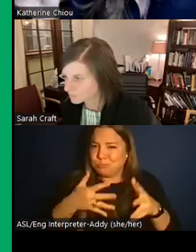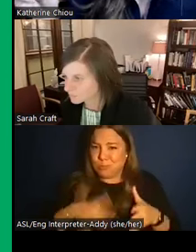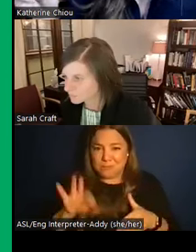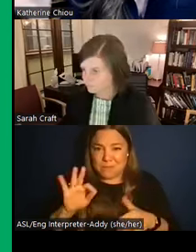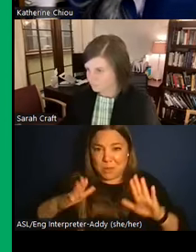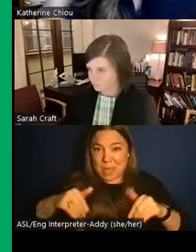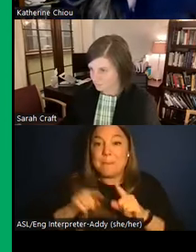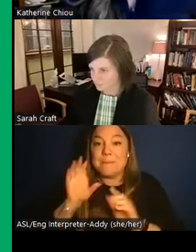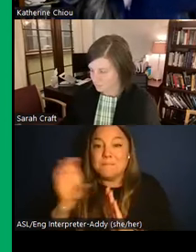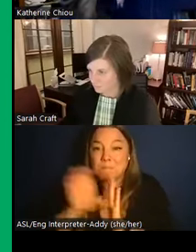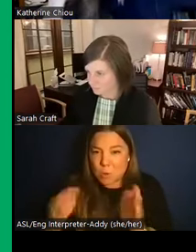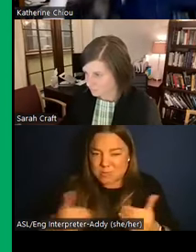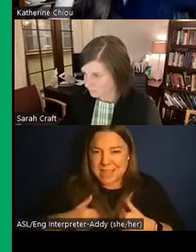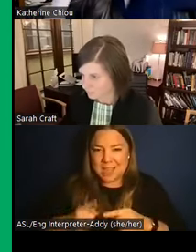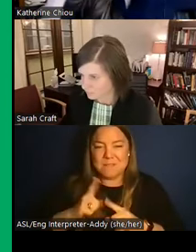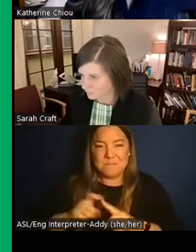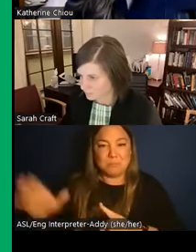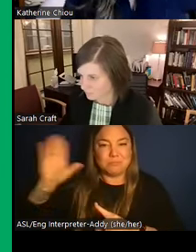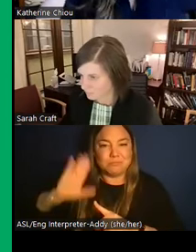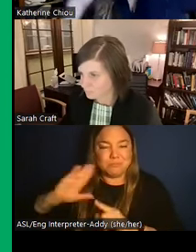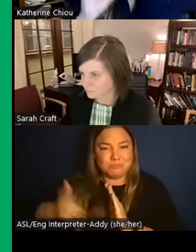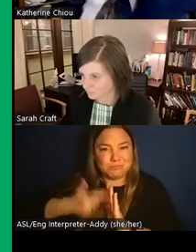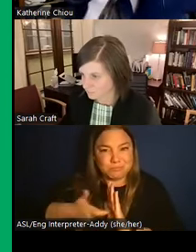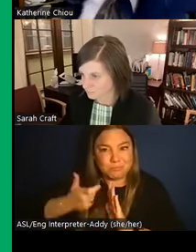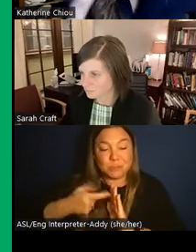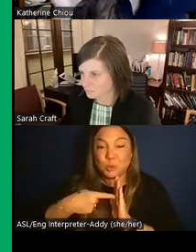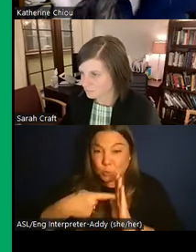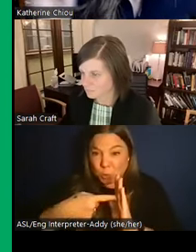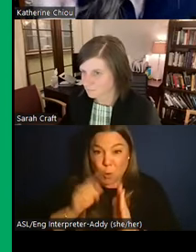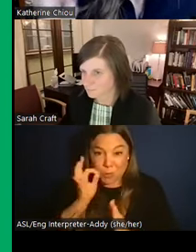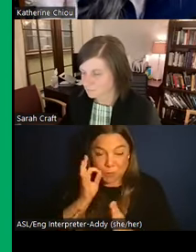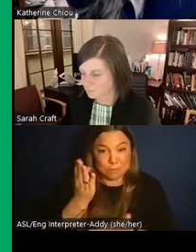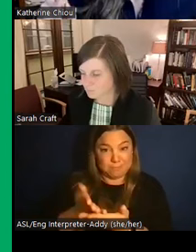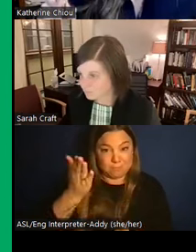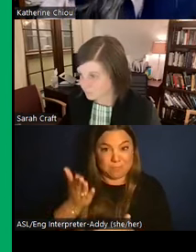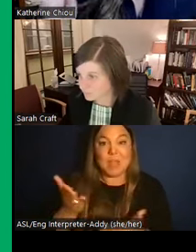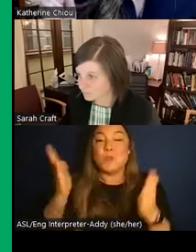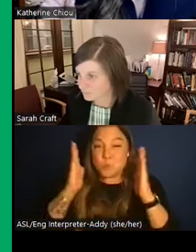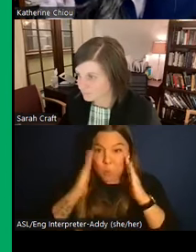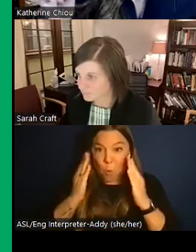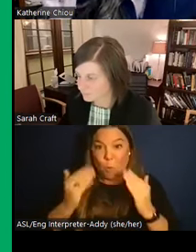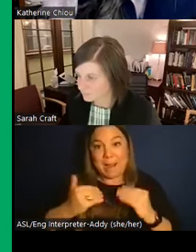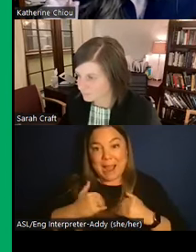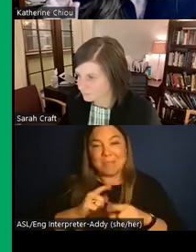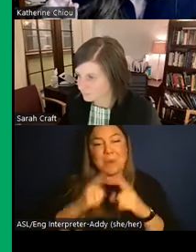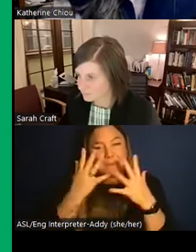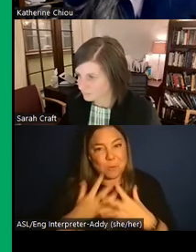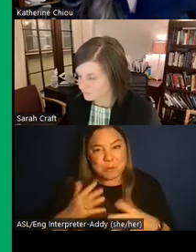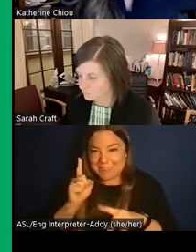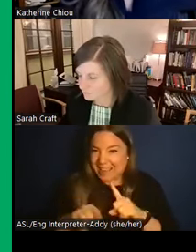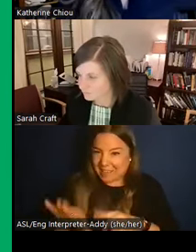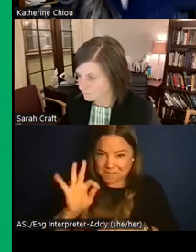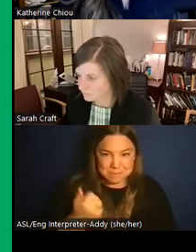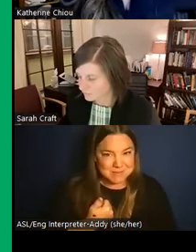photographs from previous excavations showing this stuff. Sorry, so it exists. Unfortunately, I've been trying to track it down.